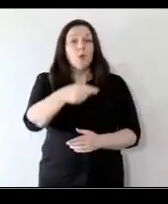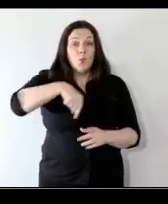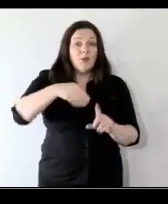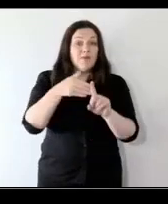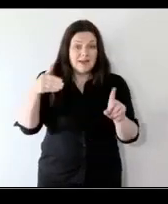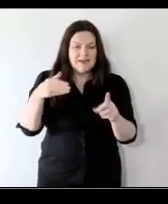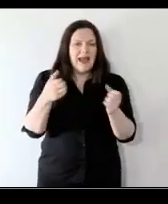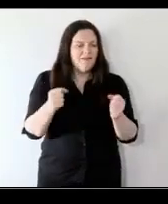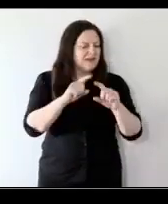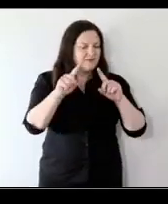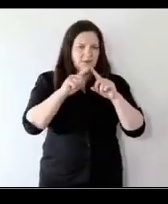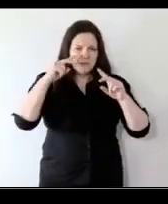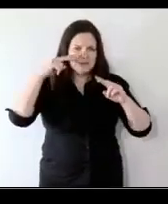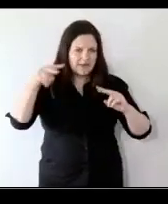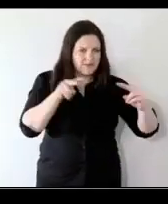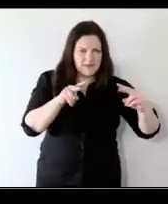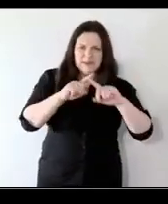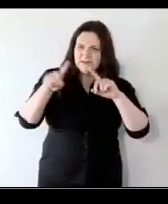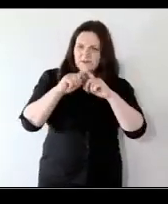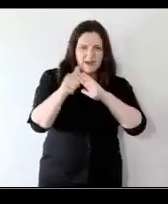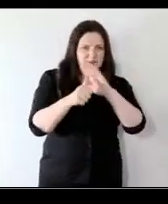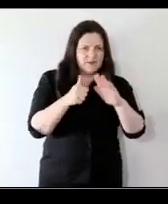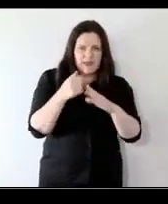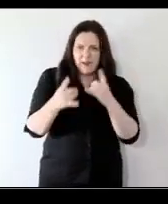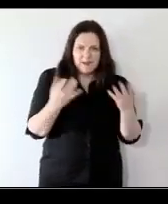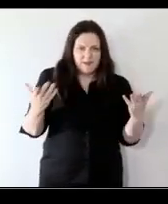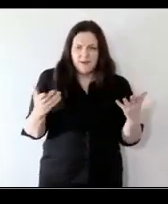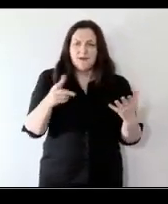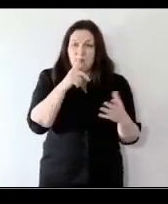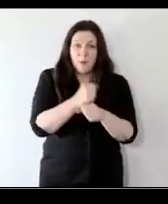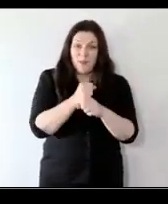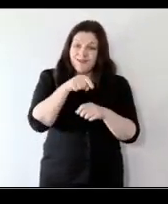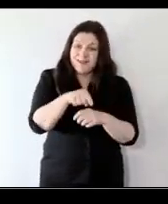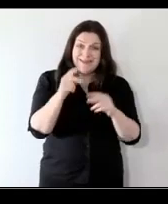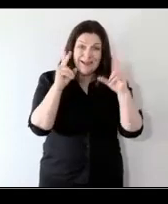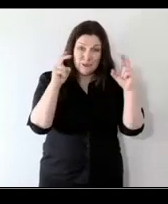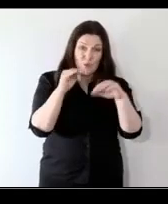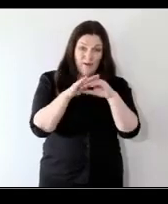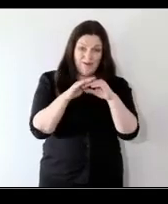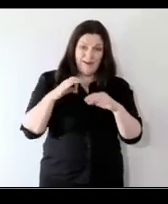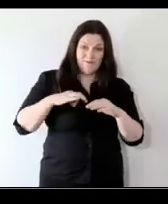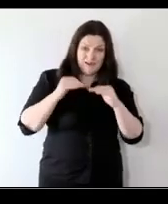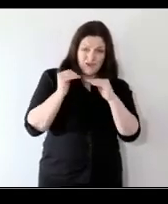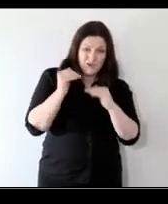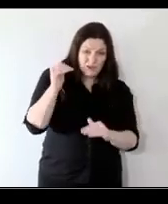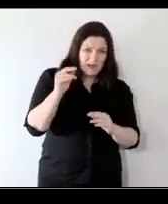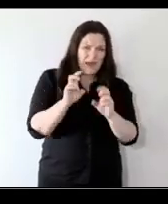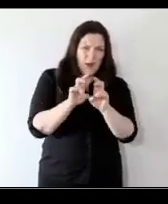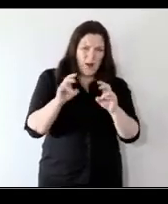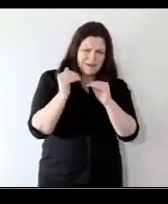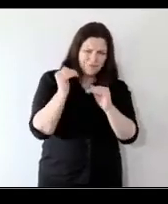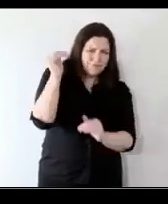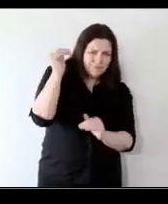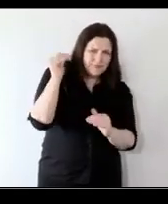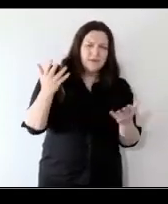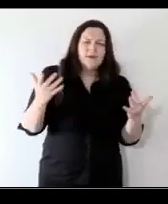there's a lot of different perspectives, a lot of different experiences that come into play when it comes to this issue. We're going to do our best to try and explore as many of these